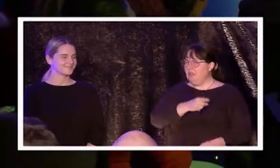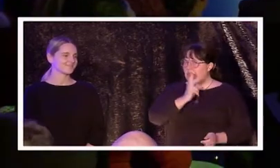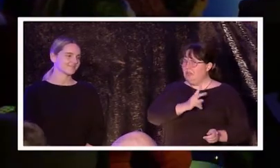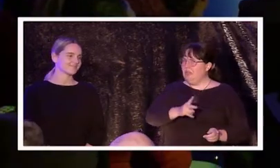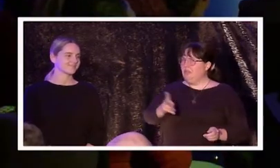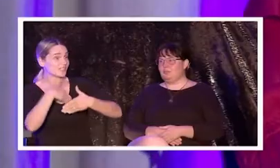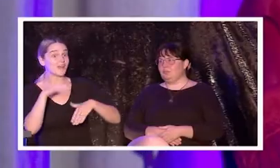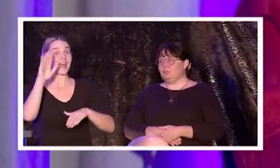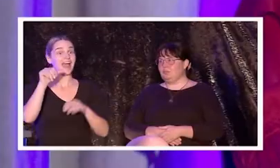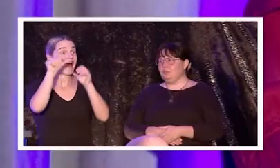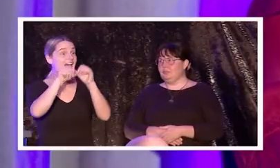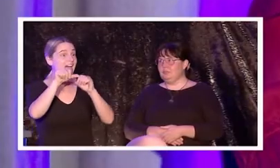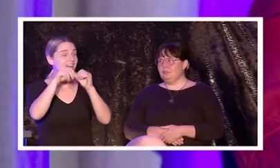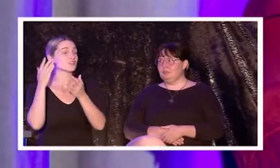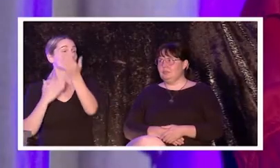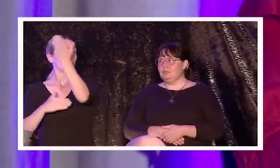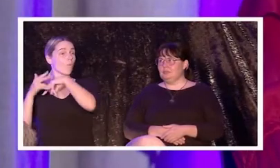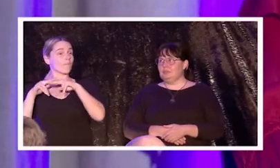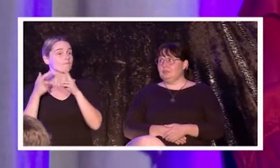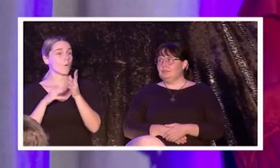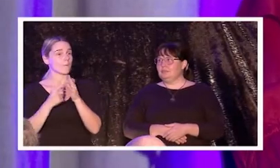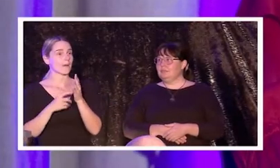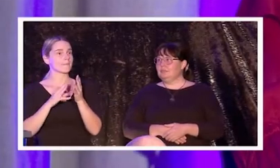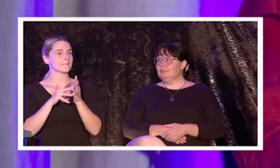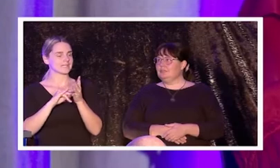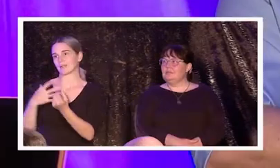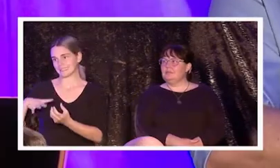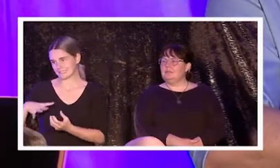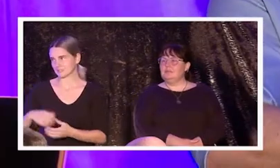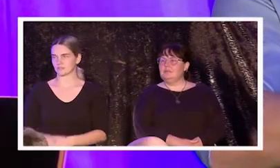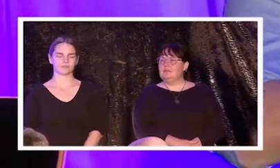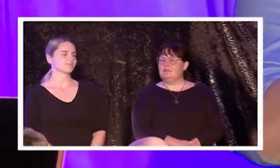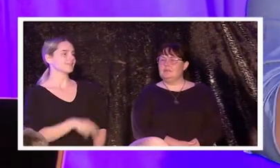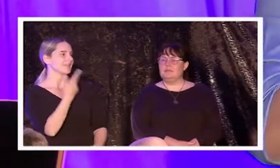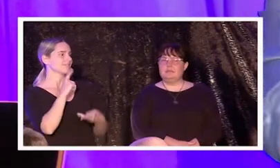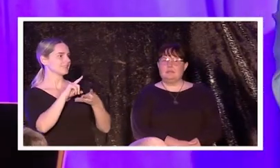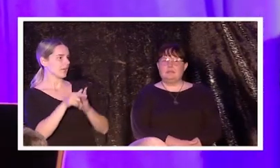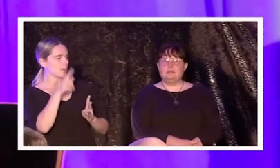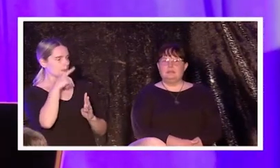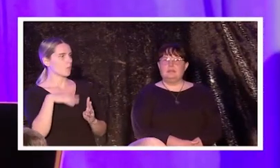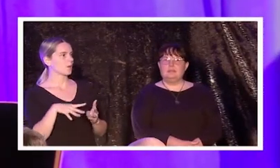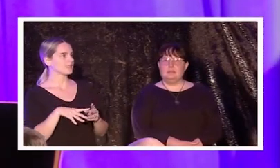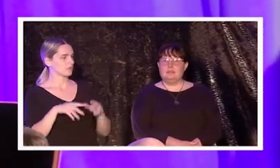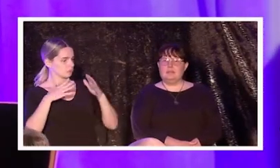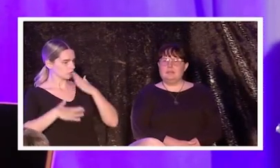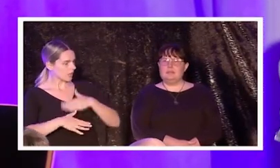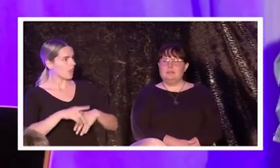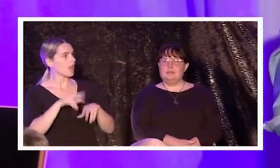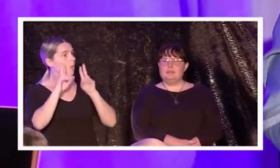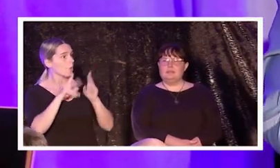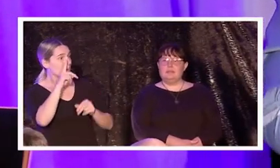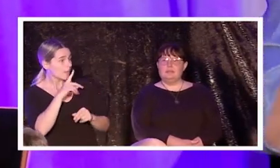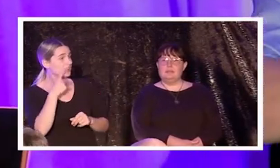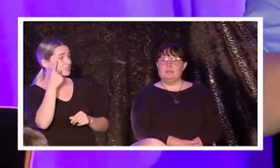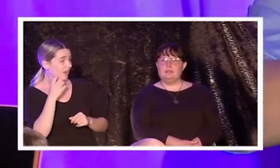Joining us tonight, the former Minister for the National Disability Insurance Scheme. If disabled people wanted to be treated like normal people, they should start by having a